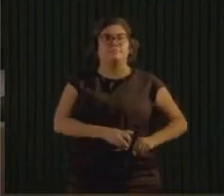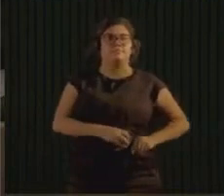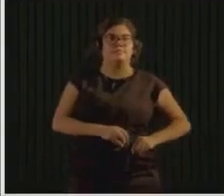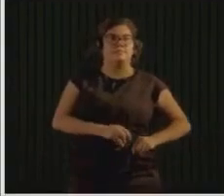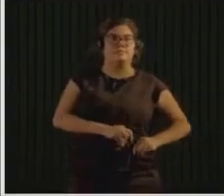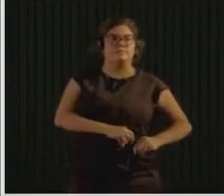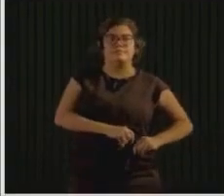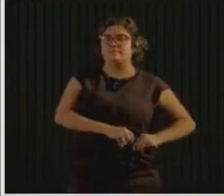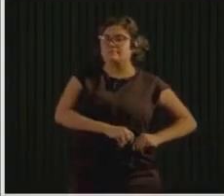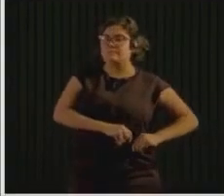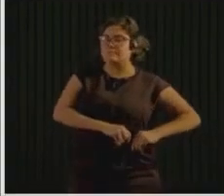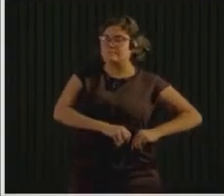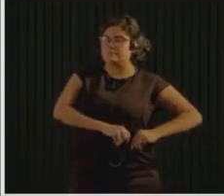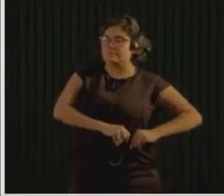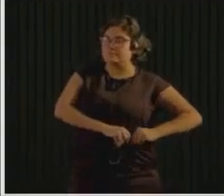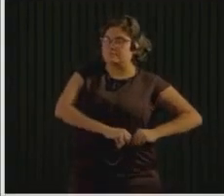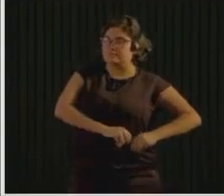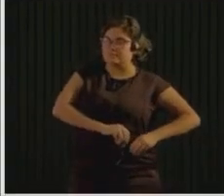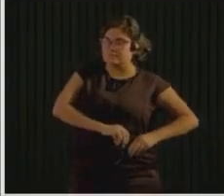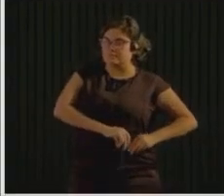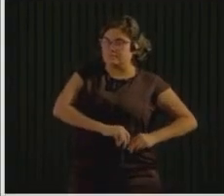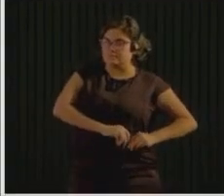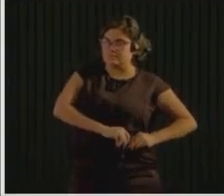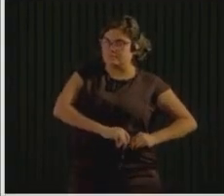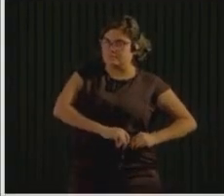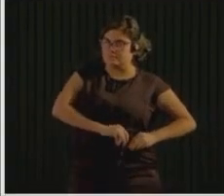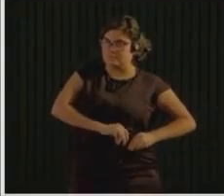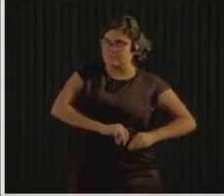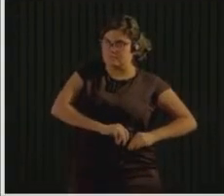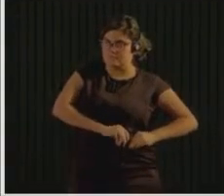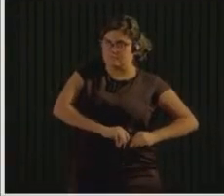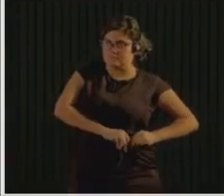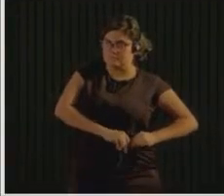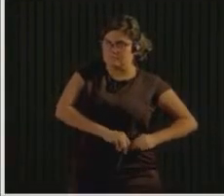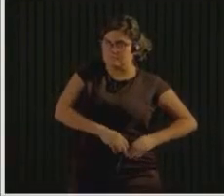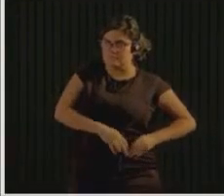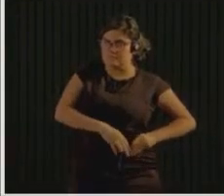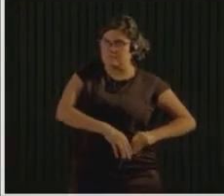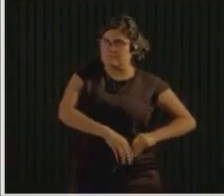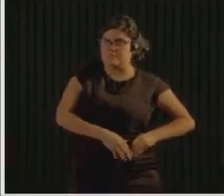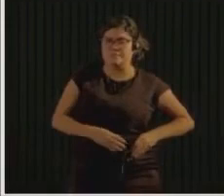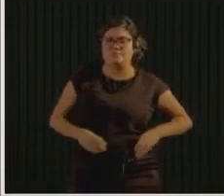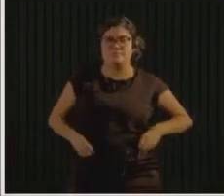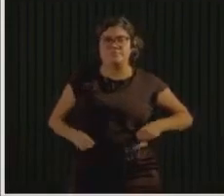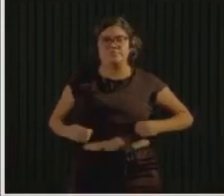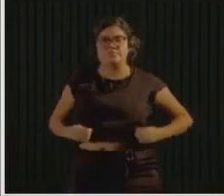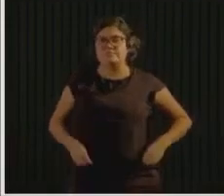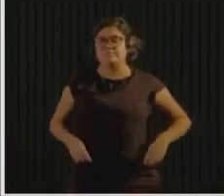and we just can't wait until we can all be together once again. Let's go to the next slide.